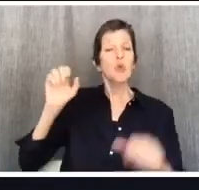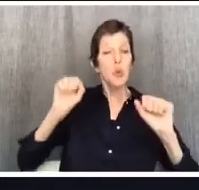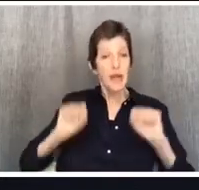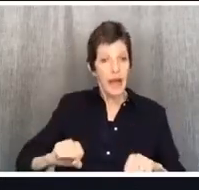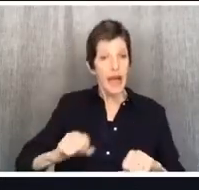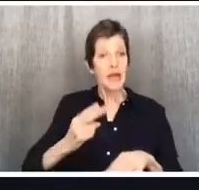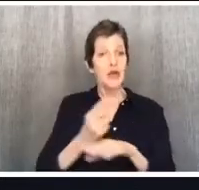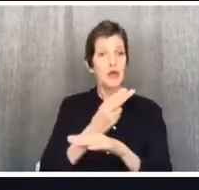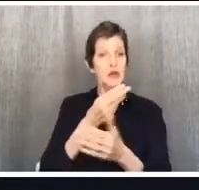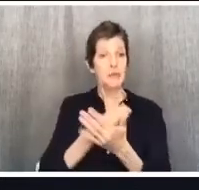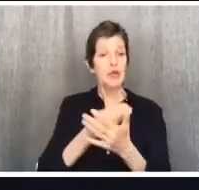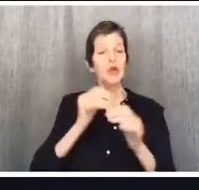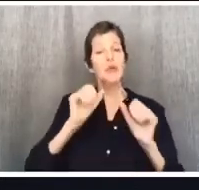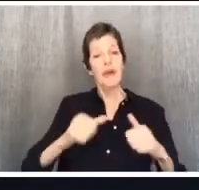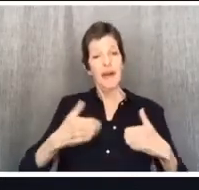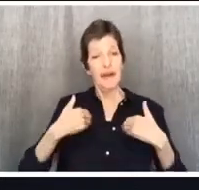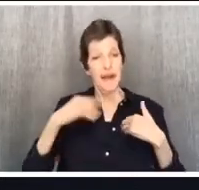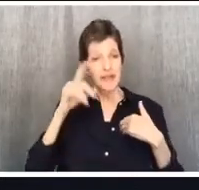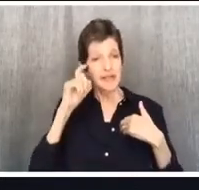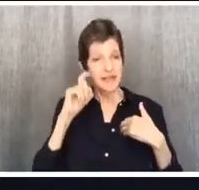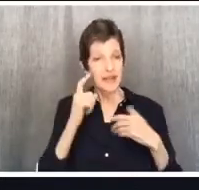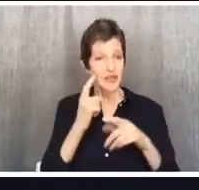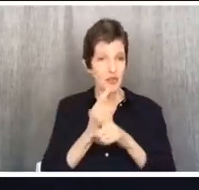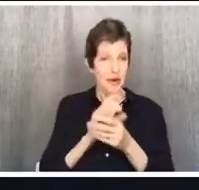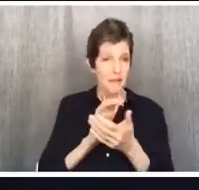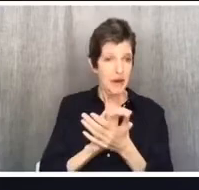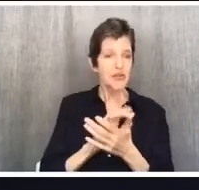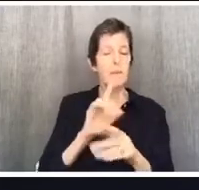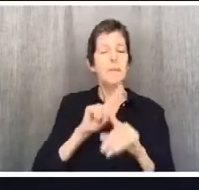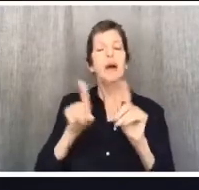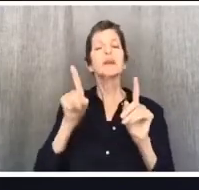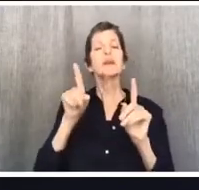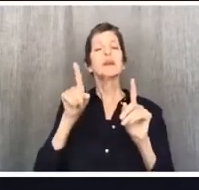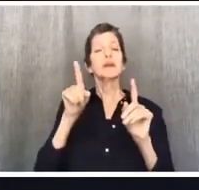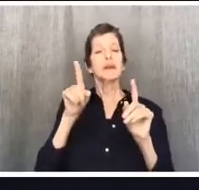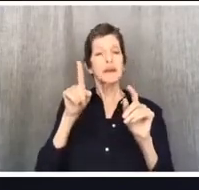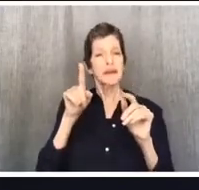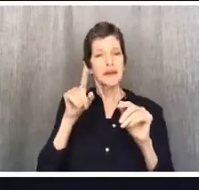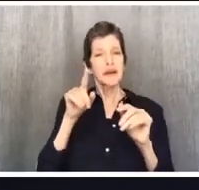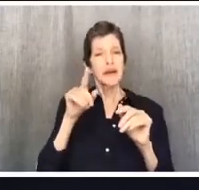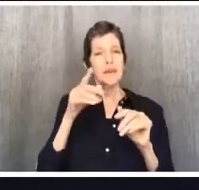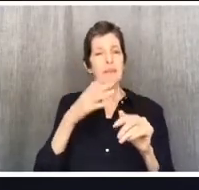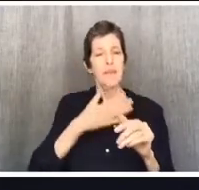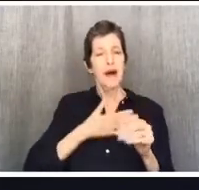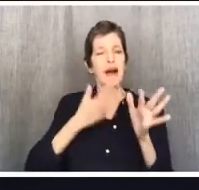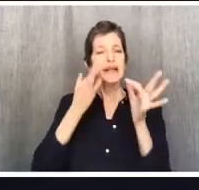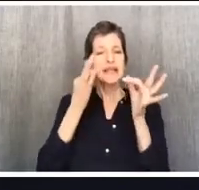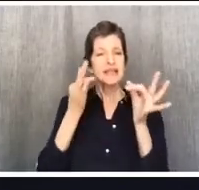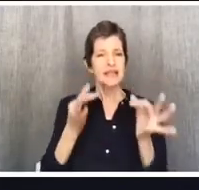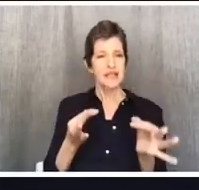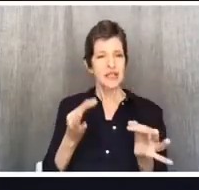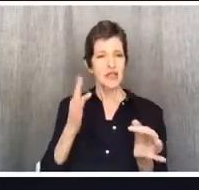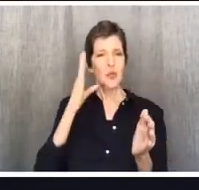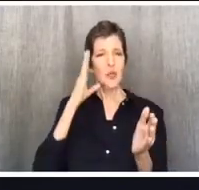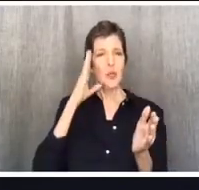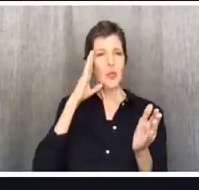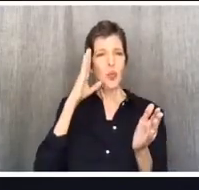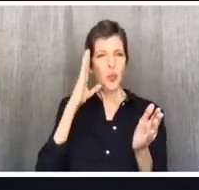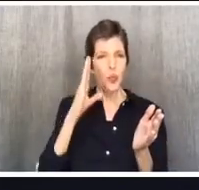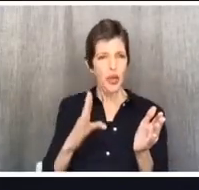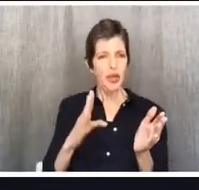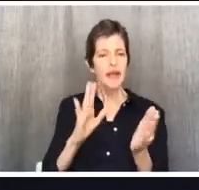That's the question we need to be asking. Is this, does, does this choice, does this decision, does this lifestyle, does this whatever